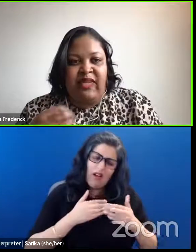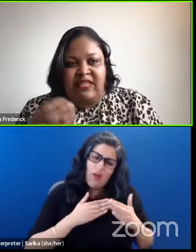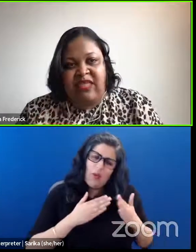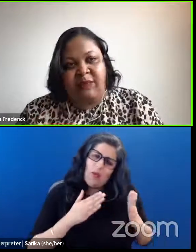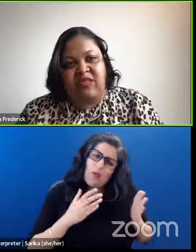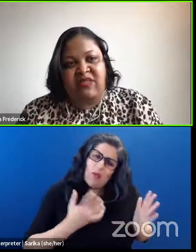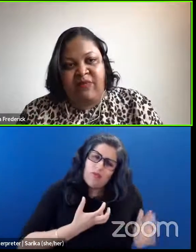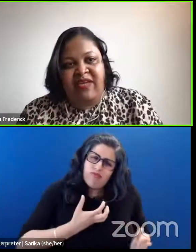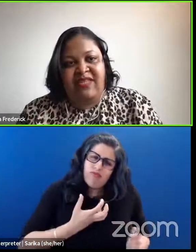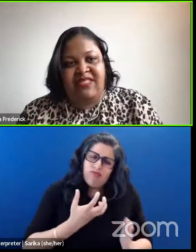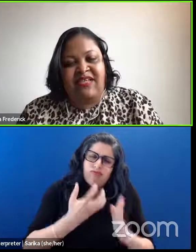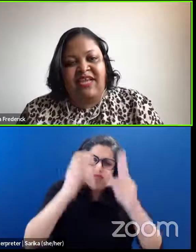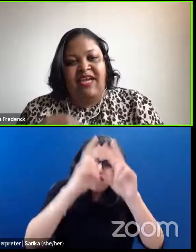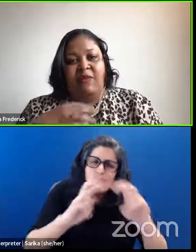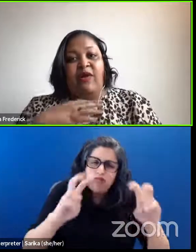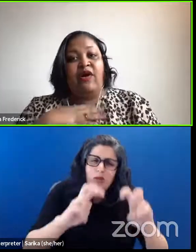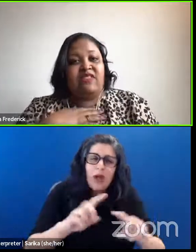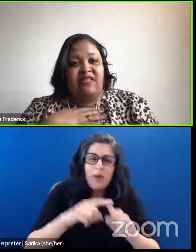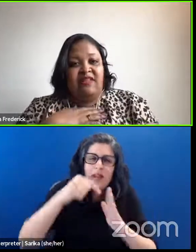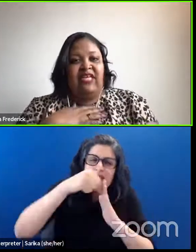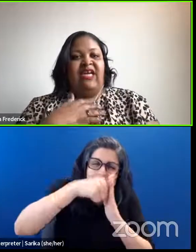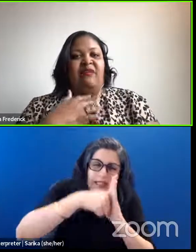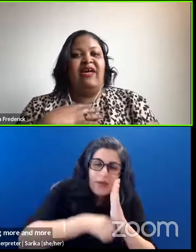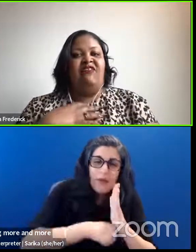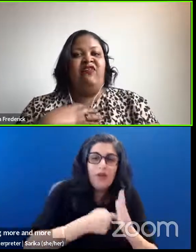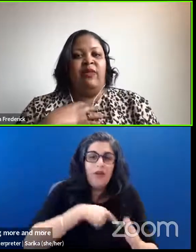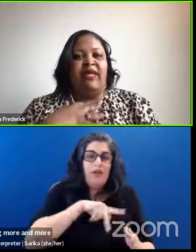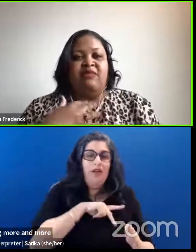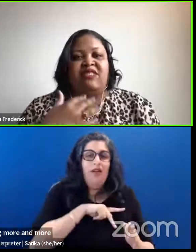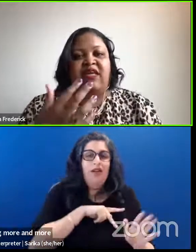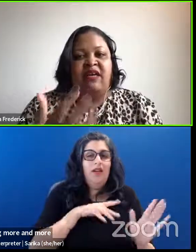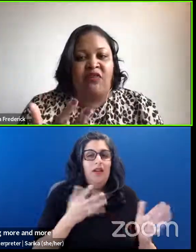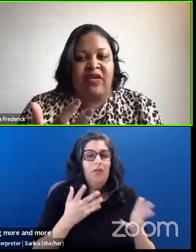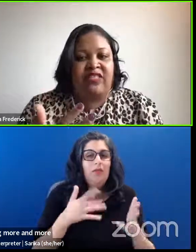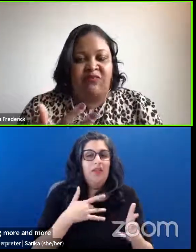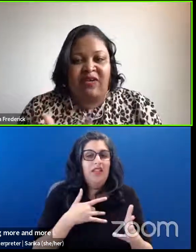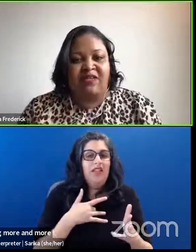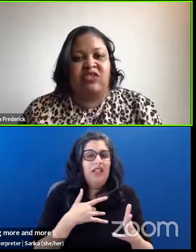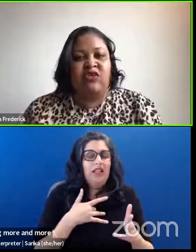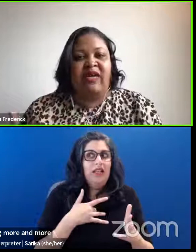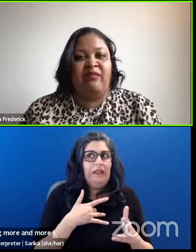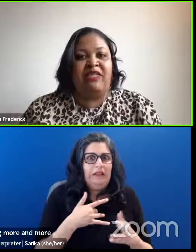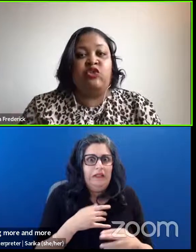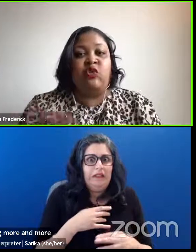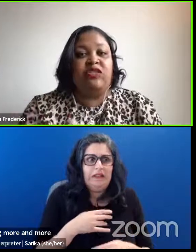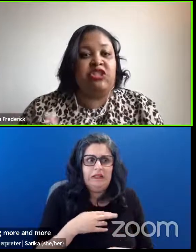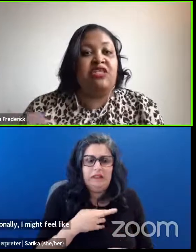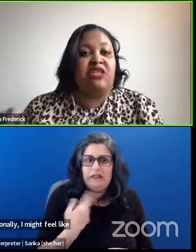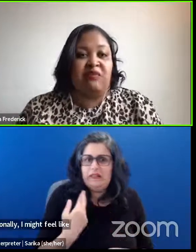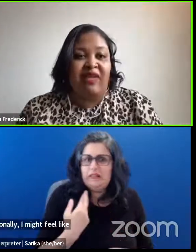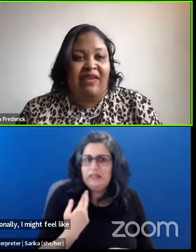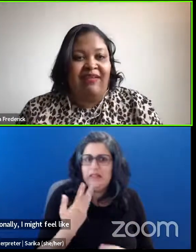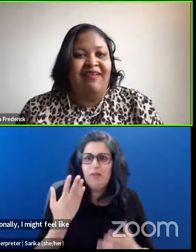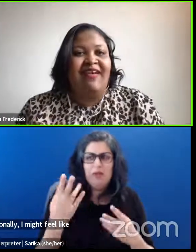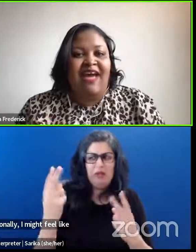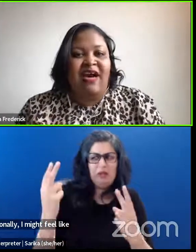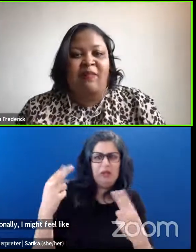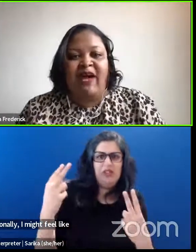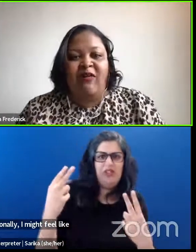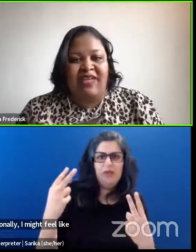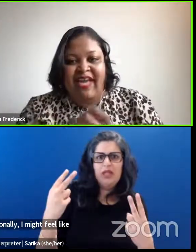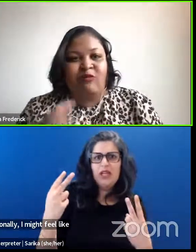into a deeper space. Personally, I might feel like I'm taking a risk because you might be judging me